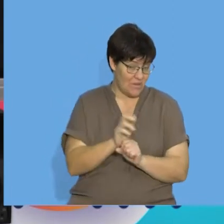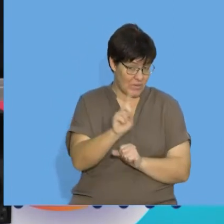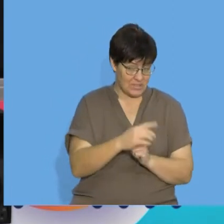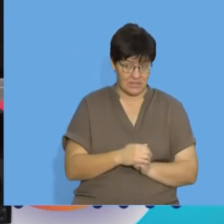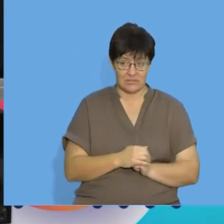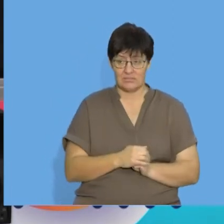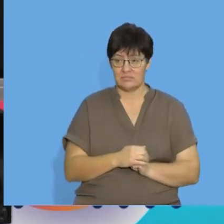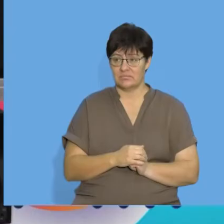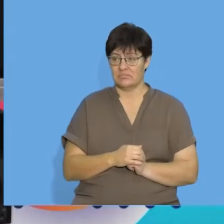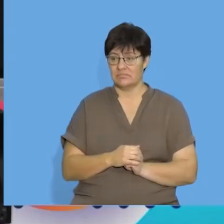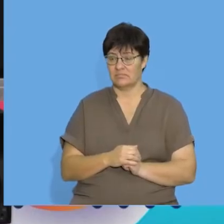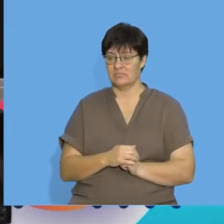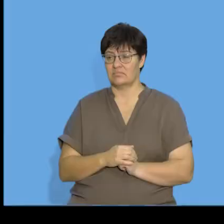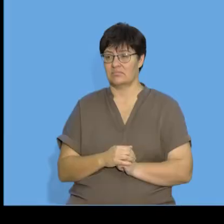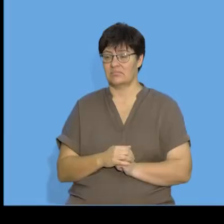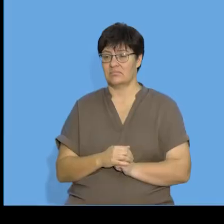I've covered so far.